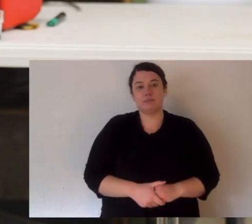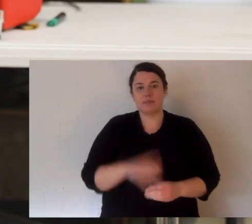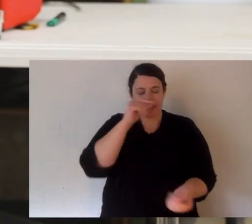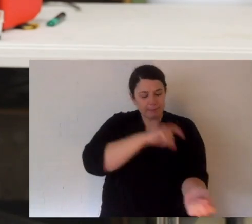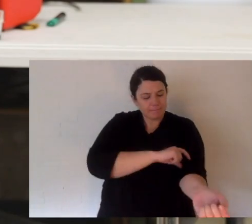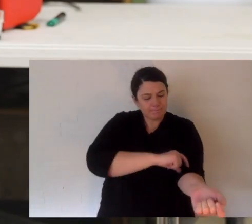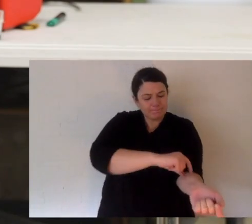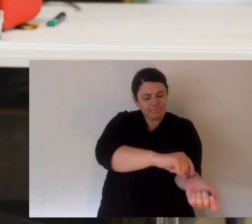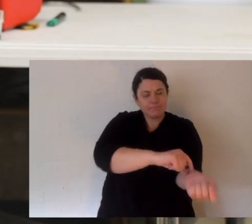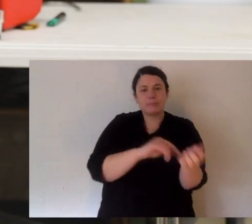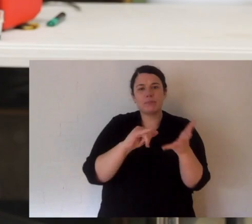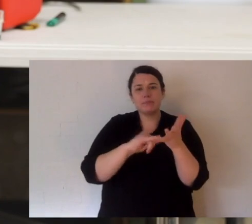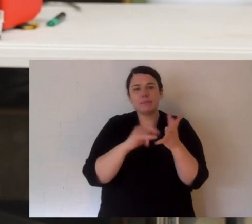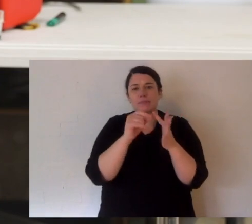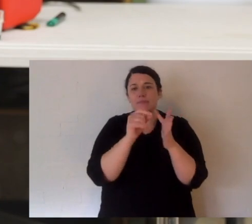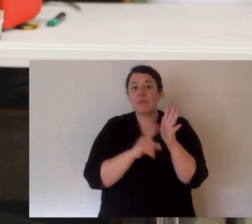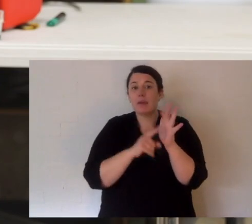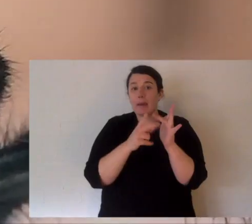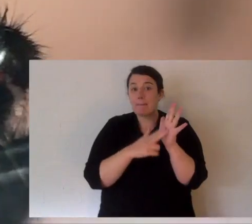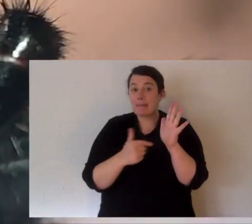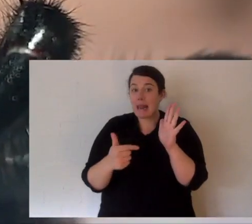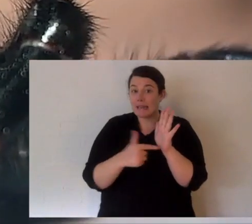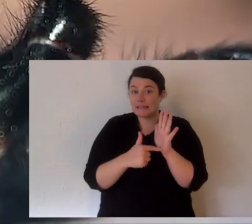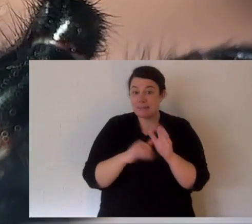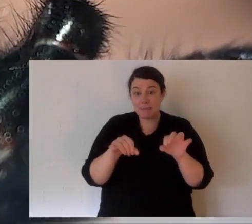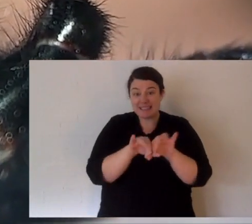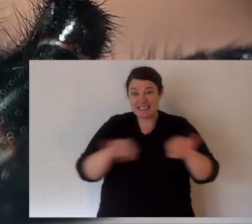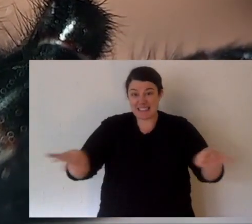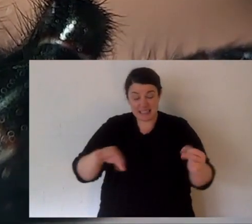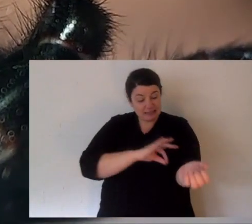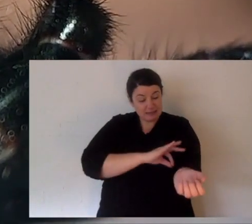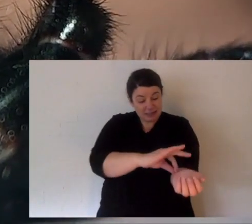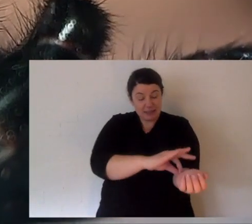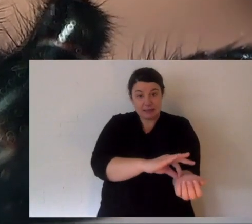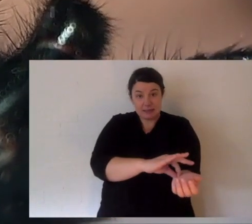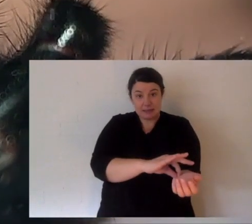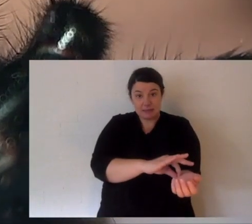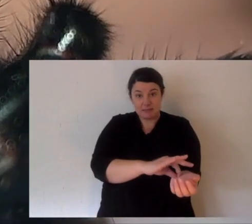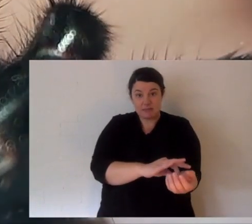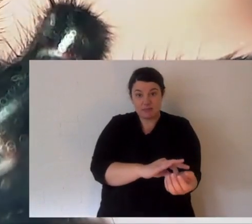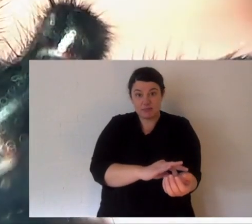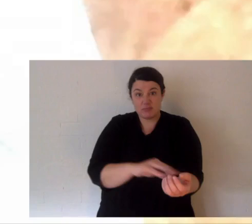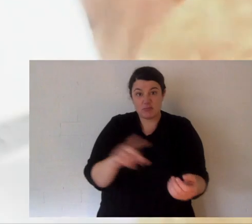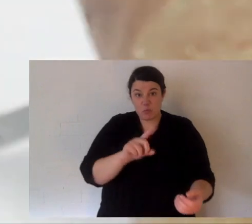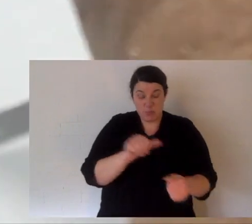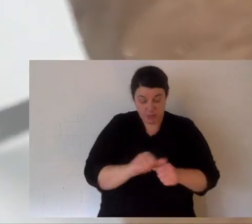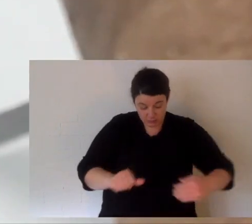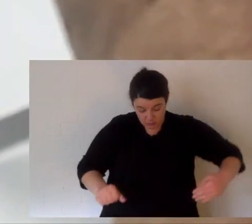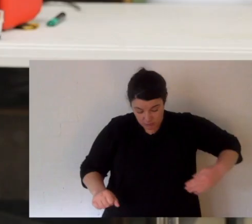and I sit it in there. And it's nice and still. And that's your pressure immobilization bandage. It's for snakes, funnel web spiders.